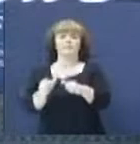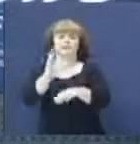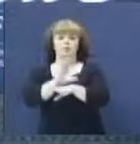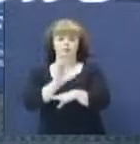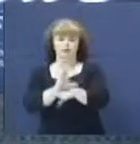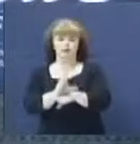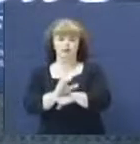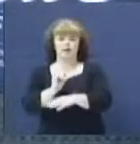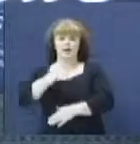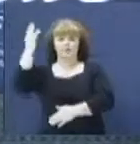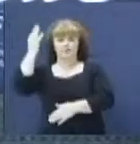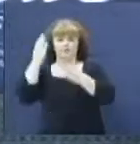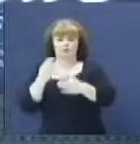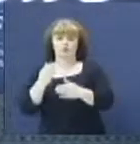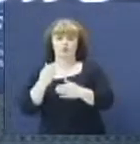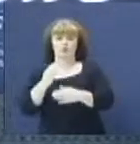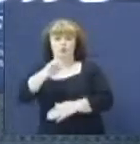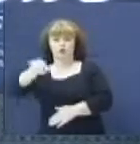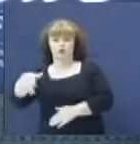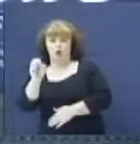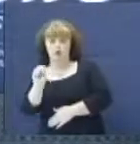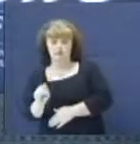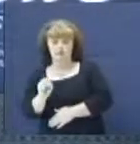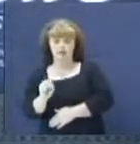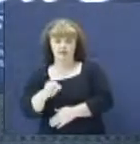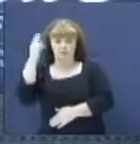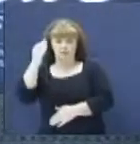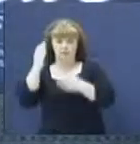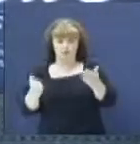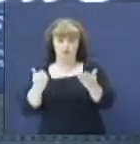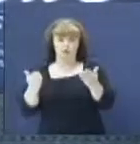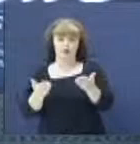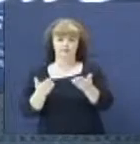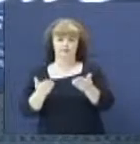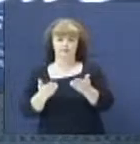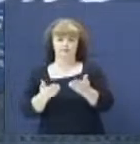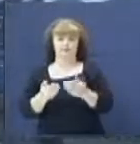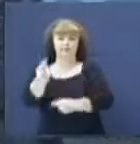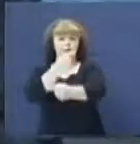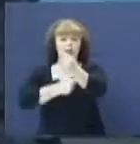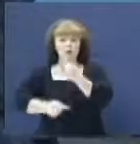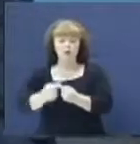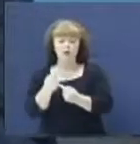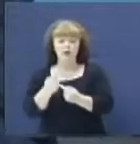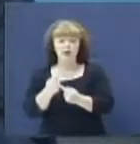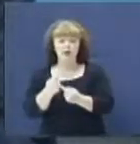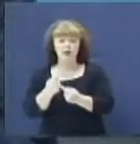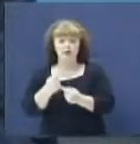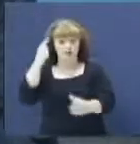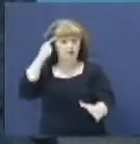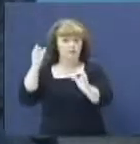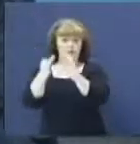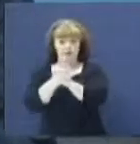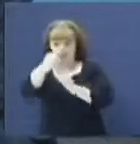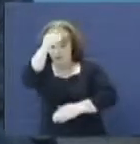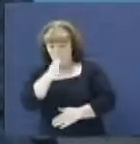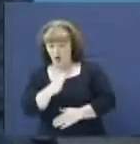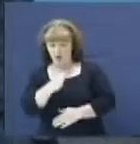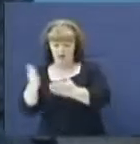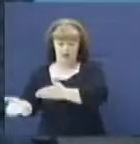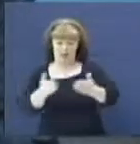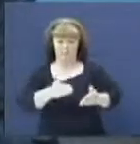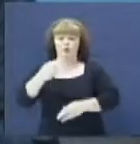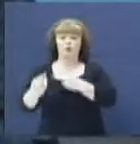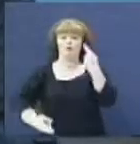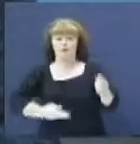I'm Pastor John Smith, pastor here at the church. Now, if you have come and believe God still can bring revival,